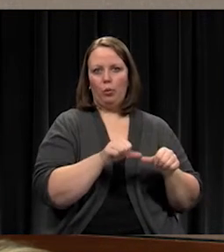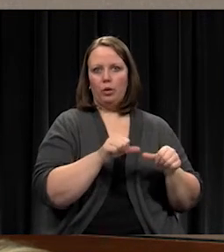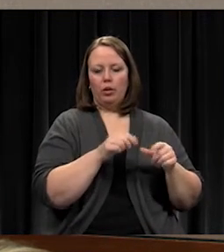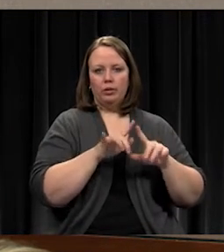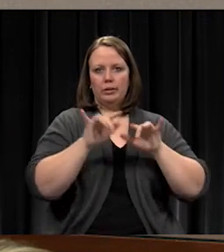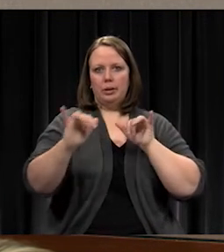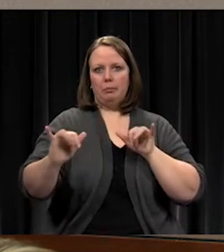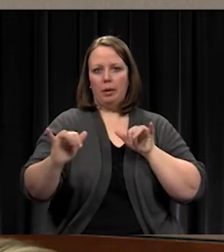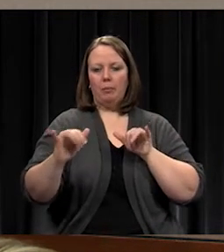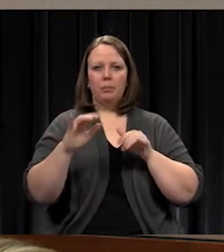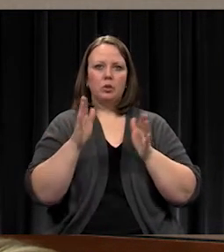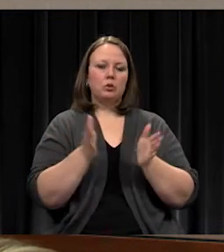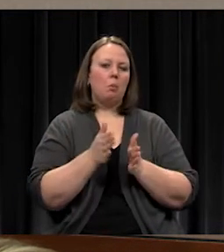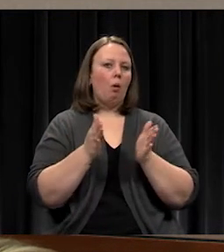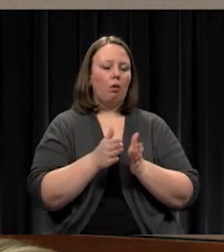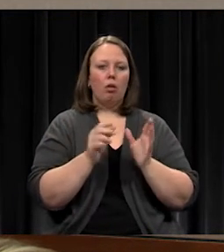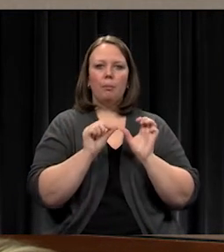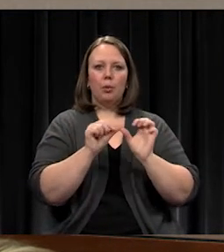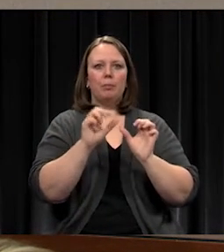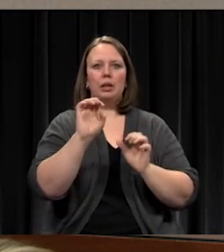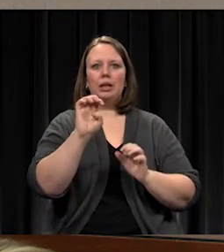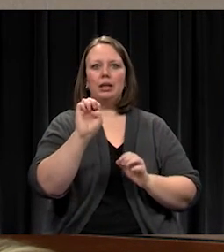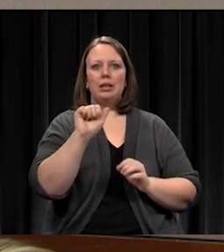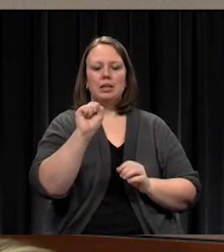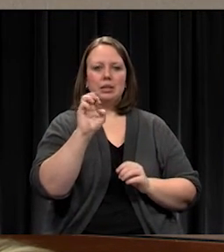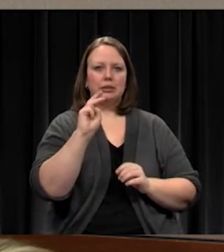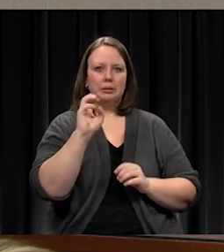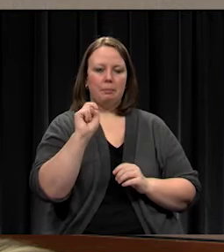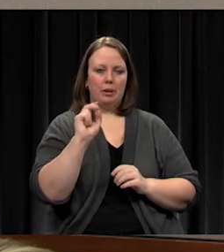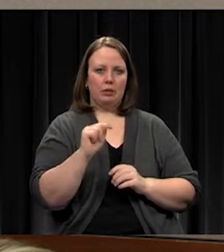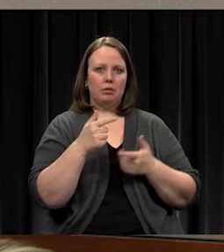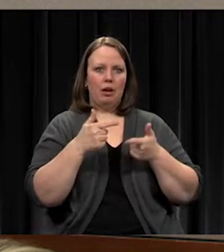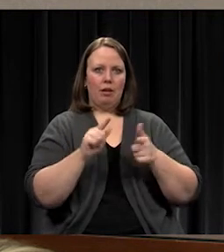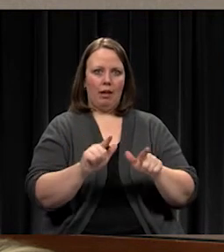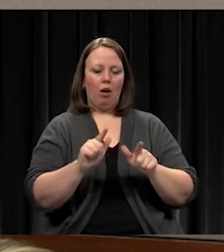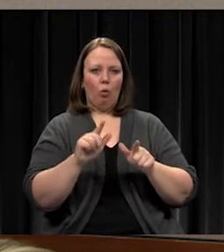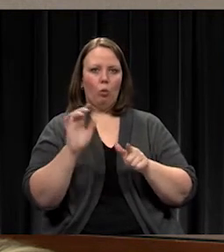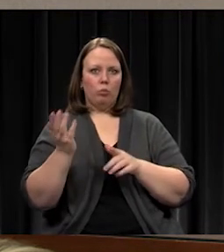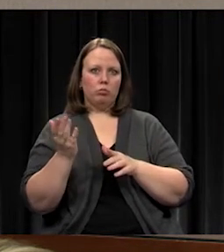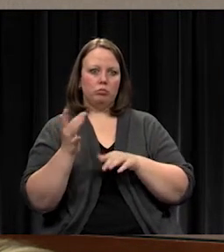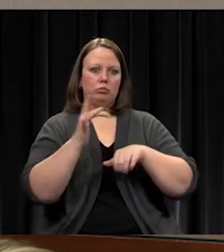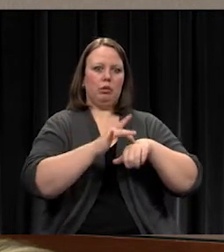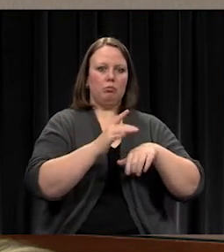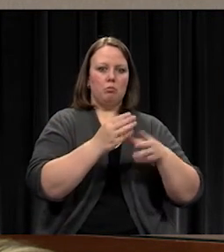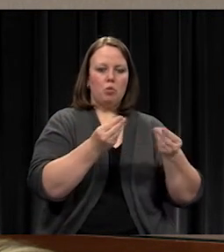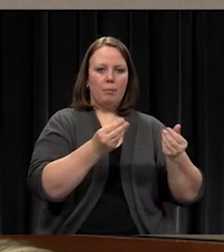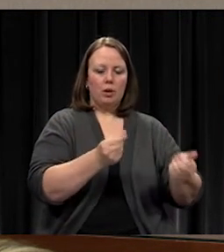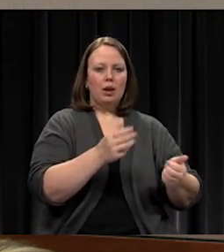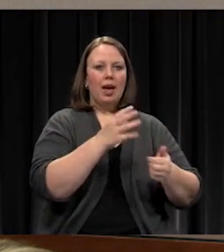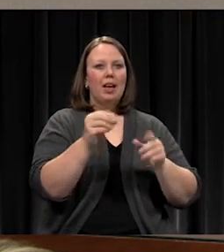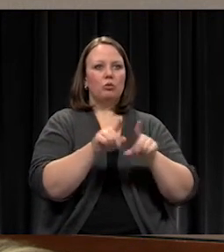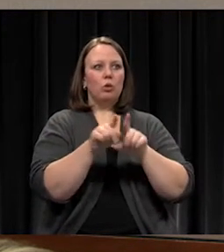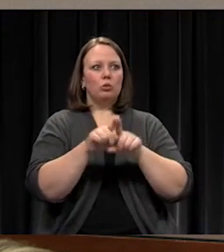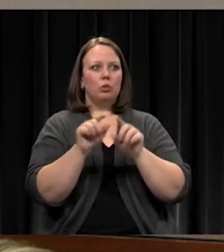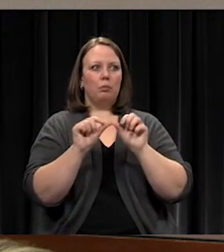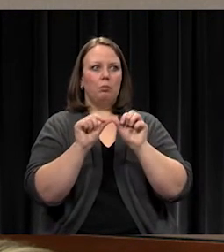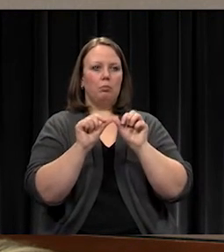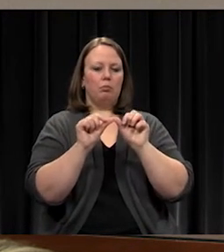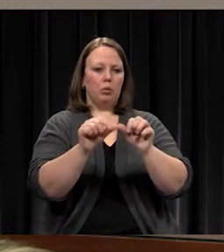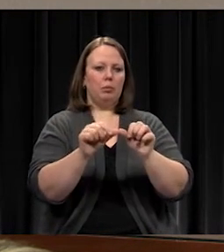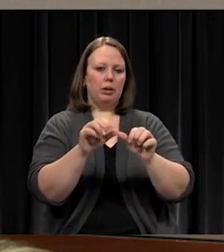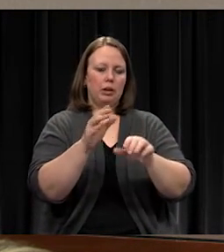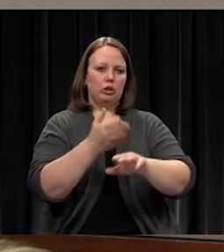the pipe to come onto our property and a temporary construction easement to allow him to build it. I think it's, I think it's 15 feet long, so